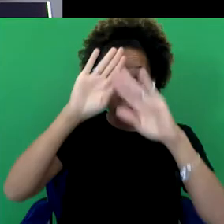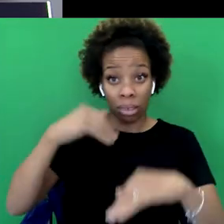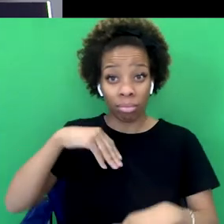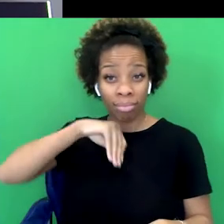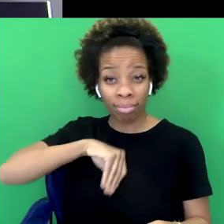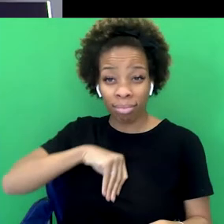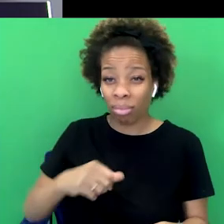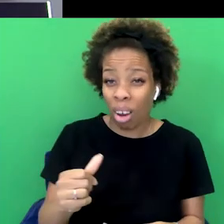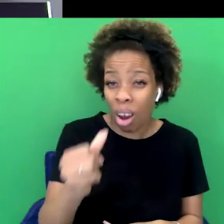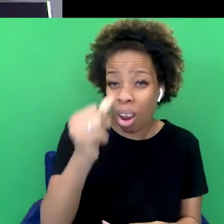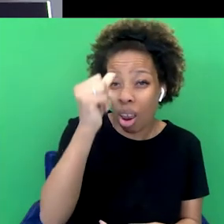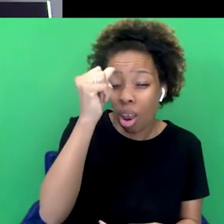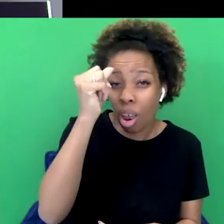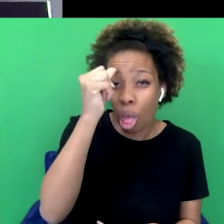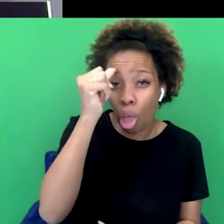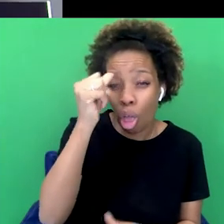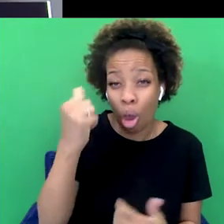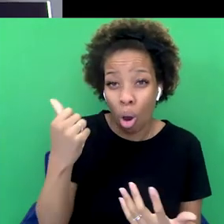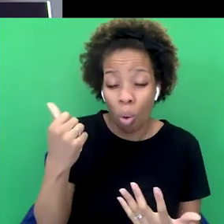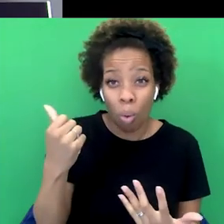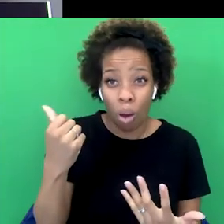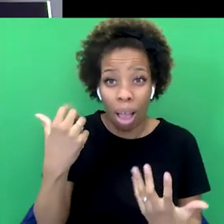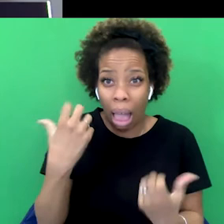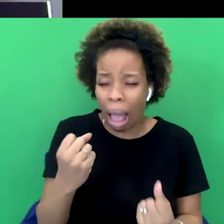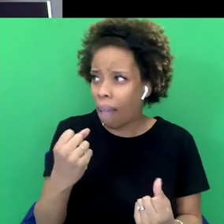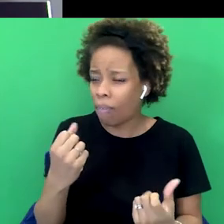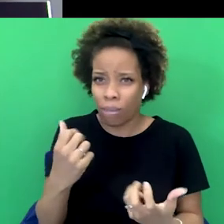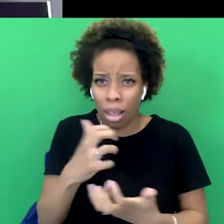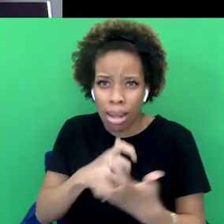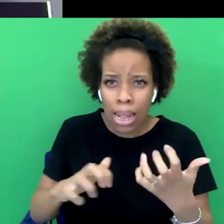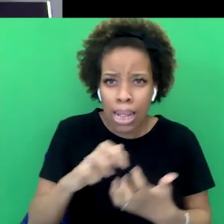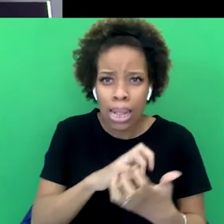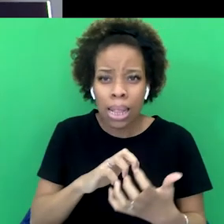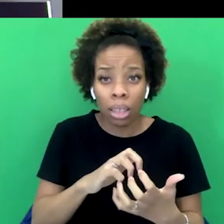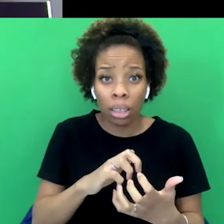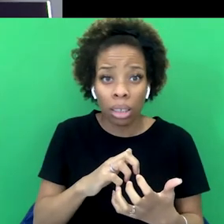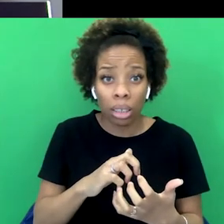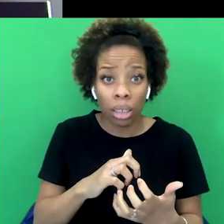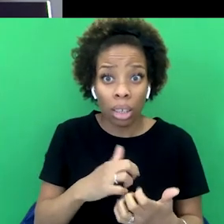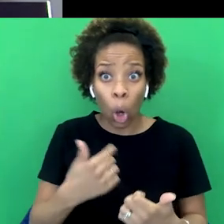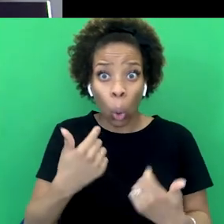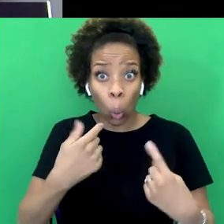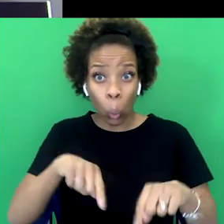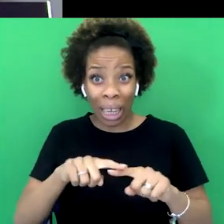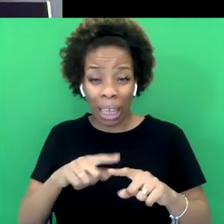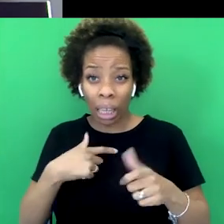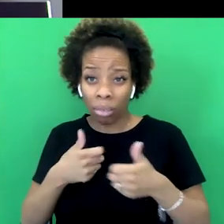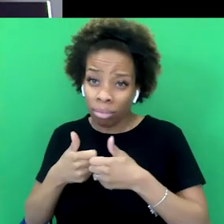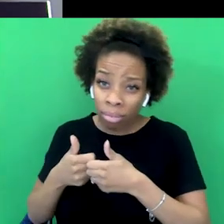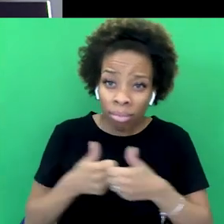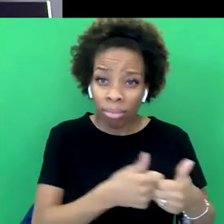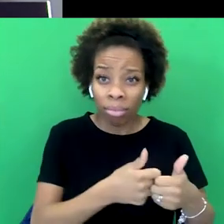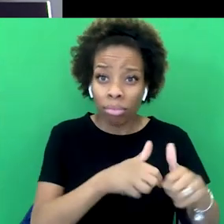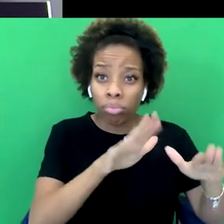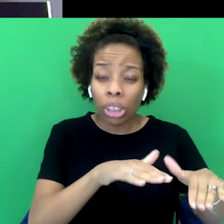You know, the Sikhs have a very complicated relationship with British Empire. We took the side of the British in the Indian mutiny. You know,